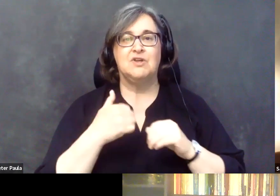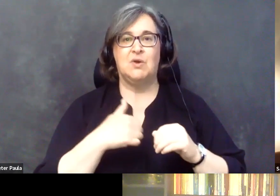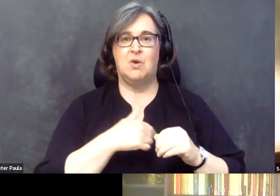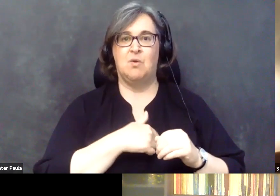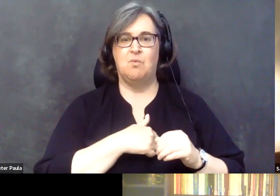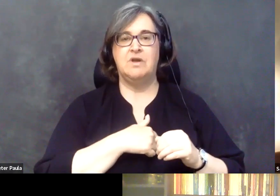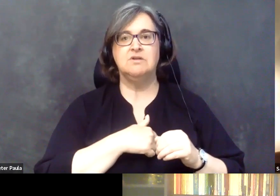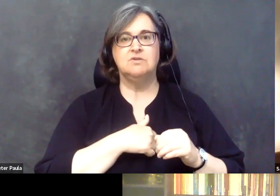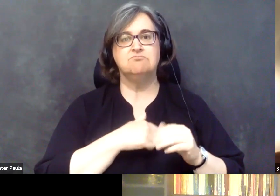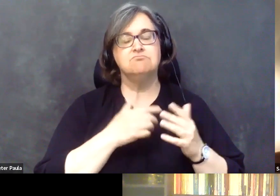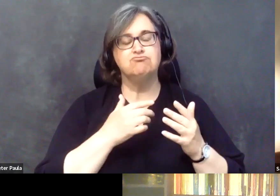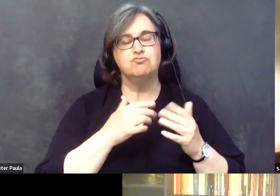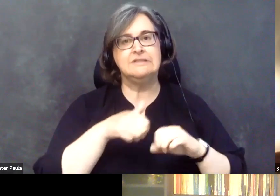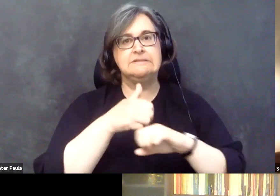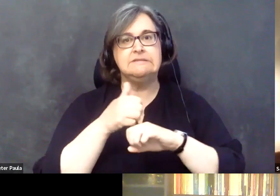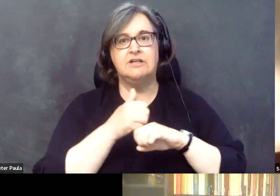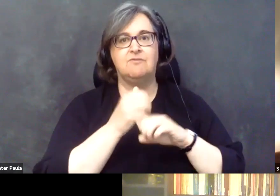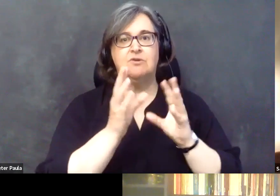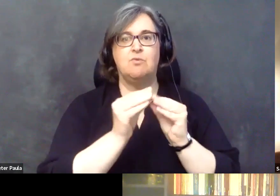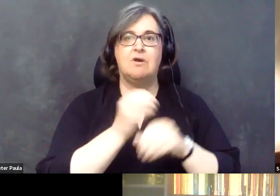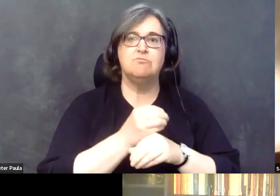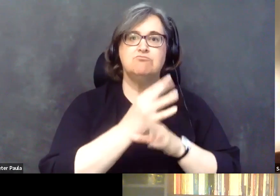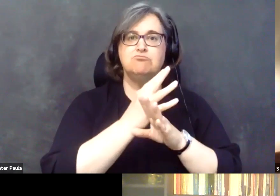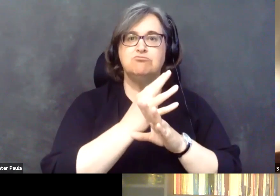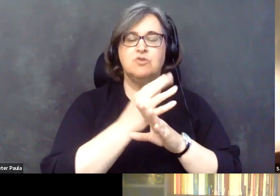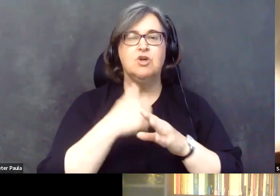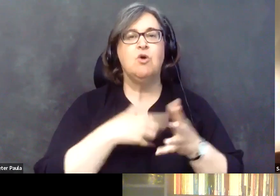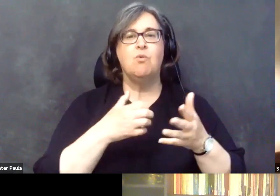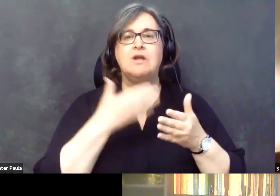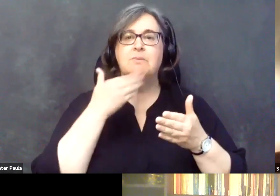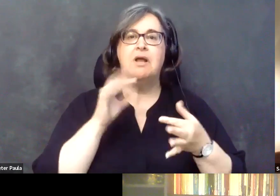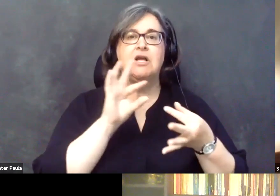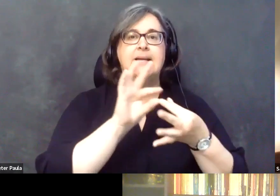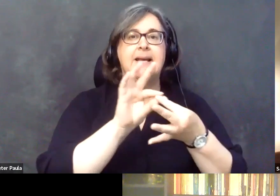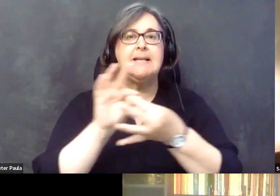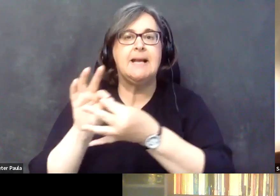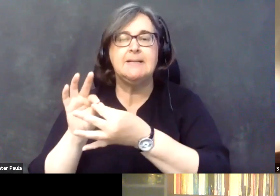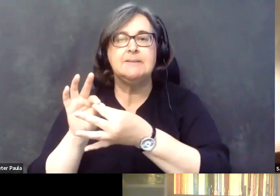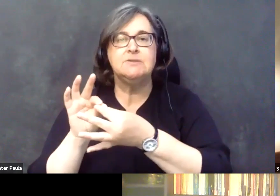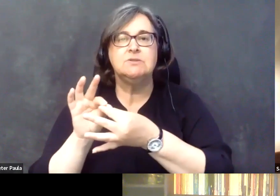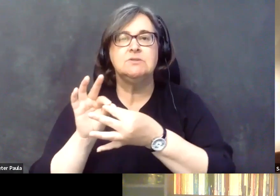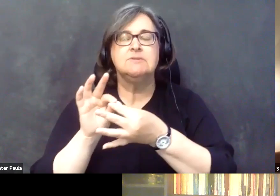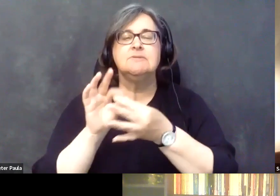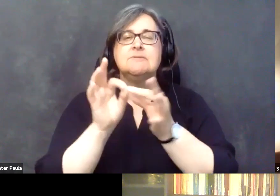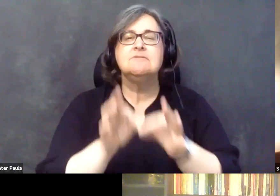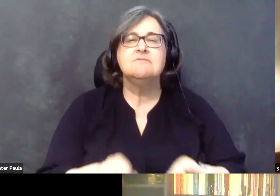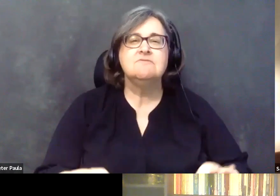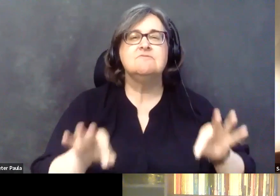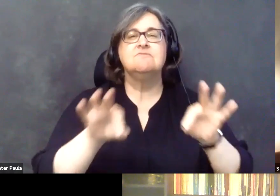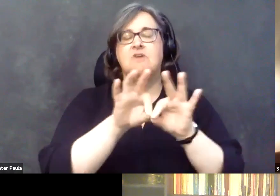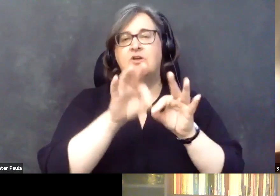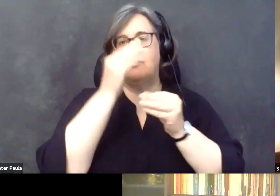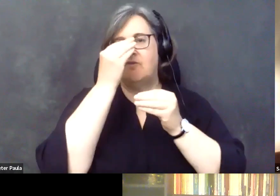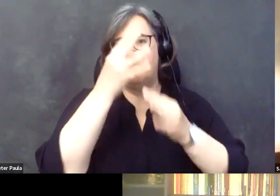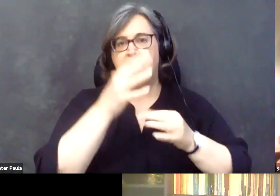this webinar series that we put together in an effort to better connect valuable and vital resources